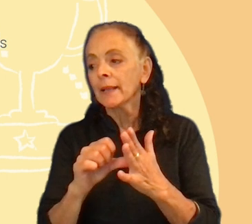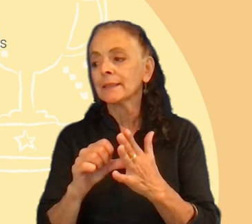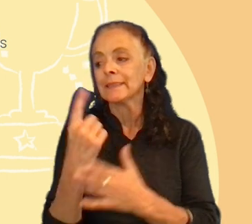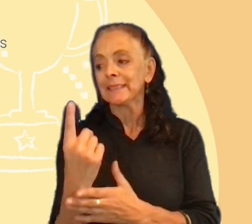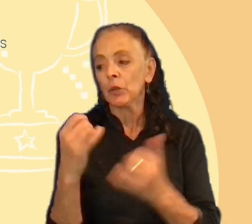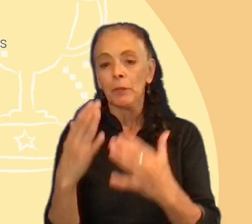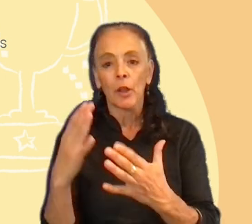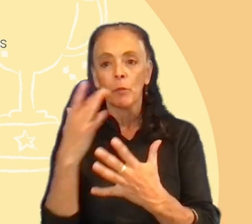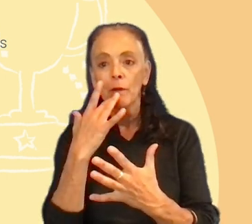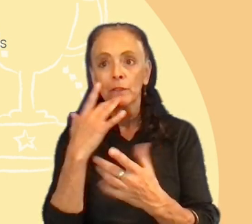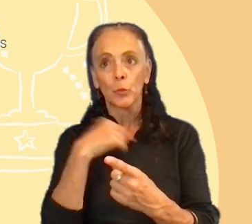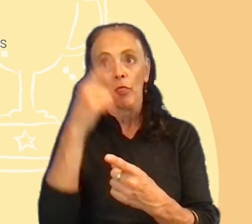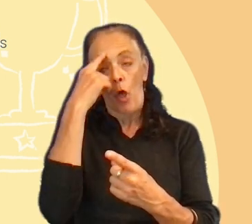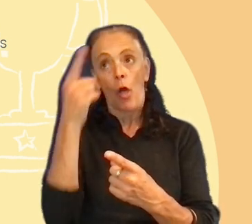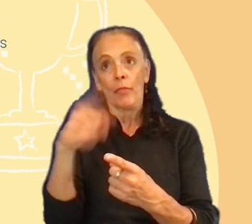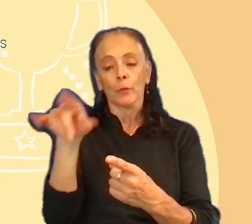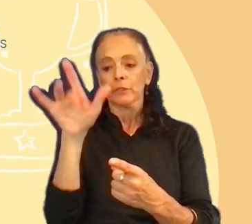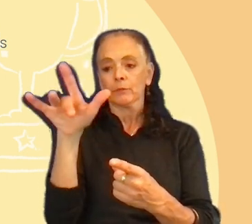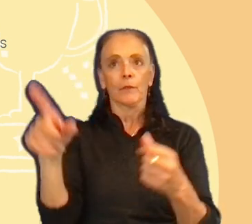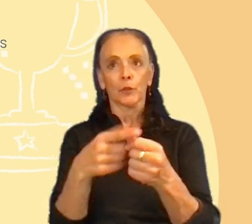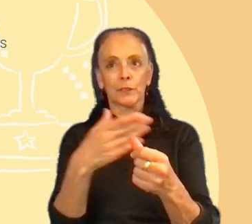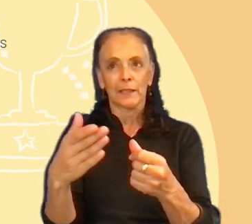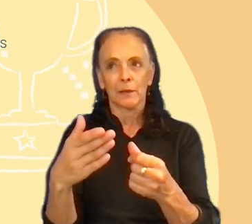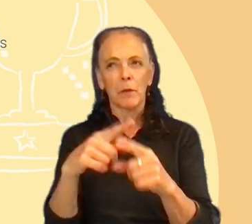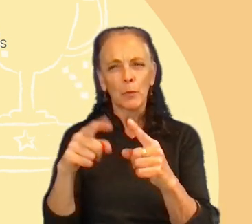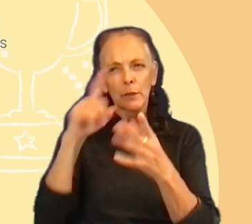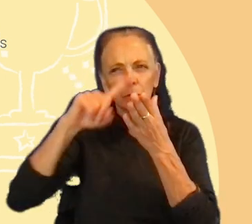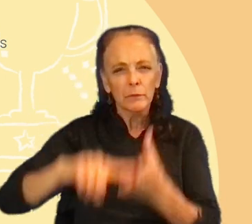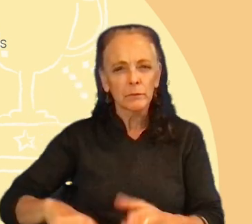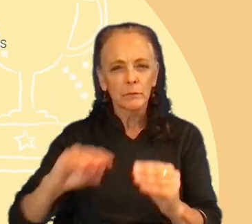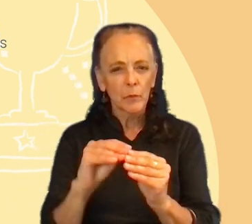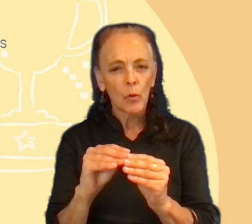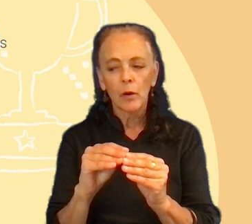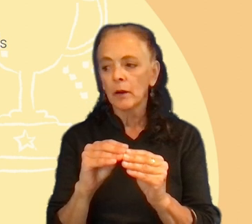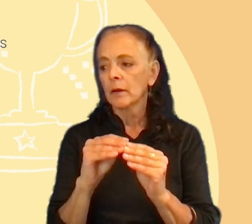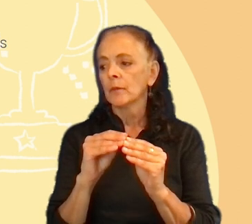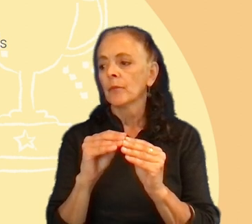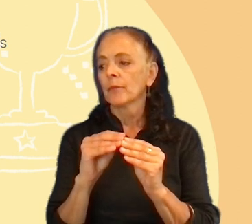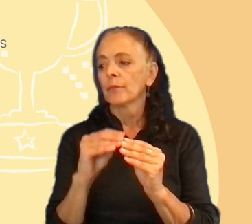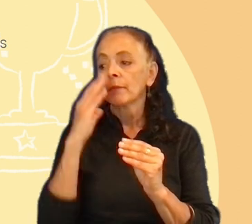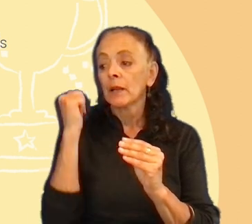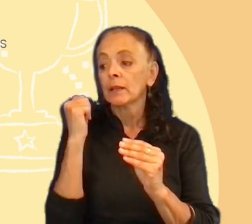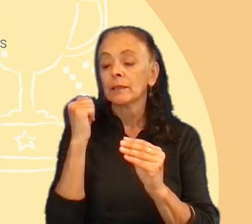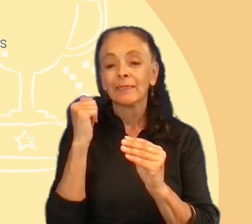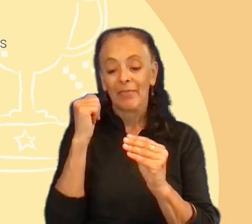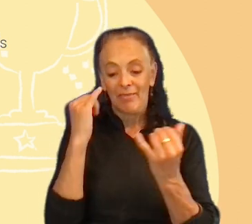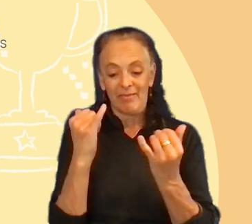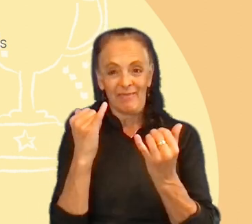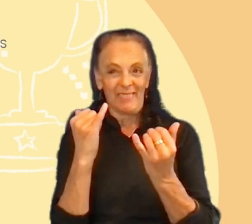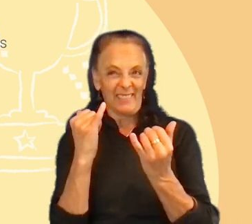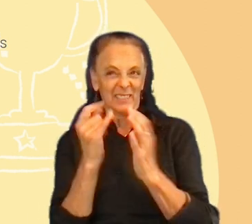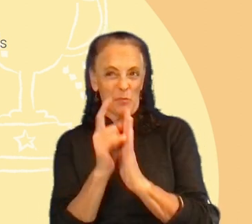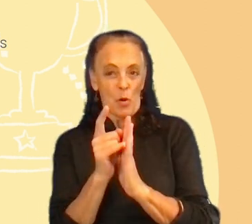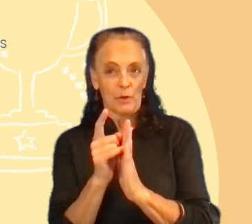but this is something that we needed to investigate further because we, in this, this, in this moment of the research,